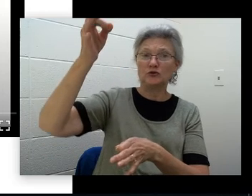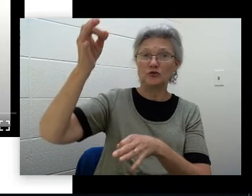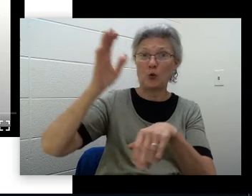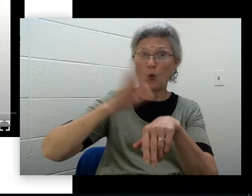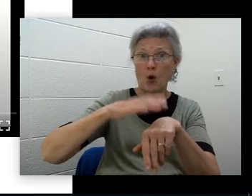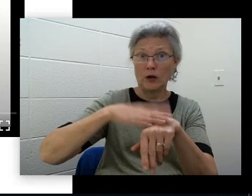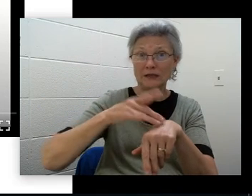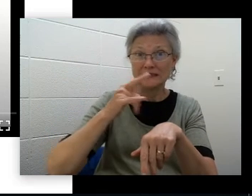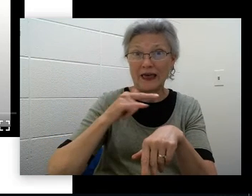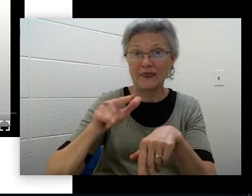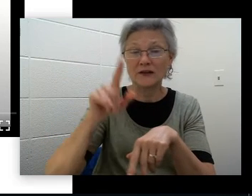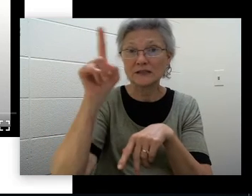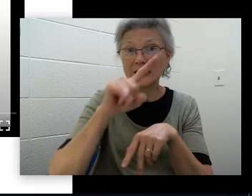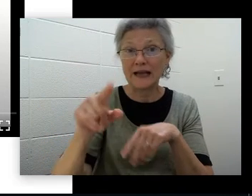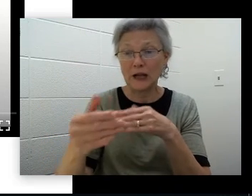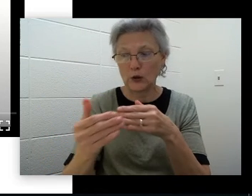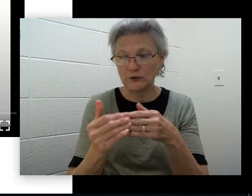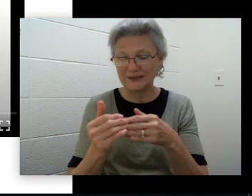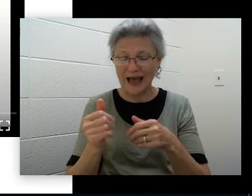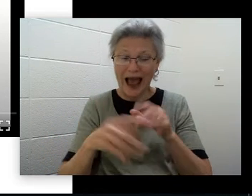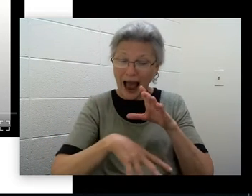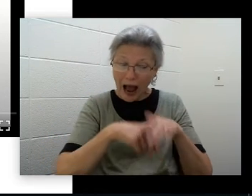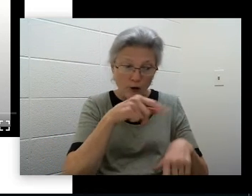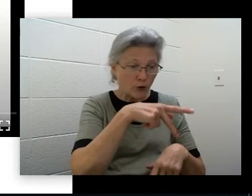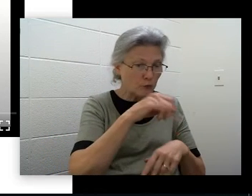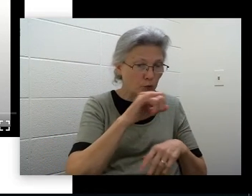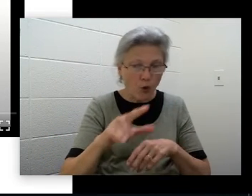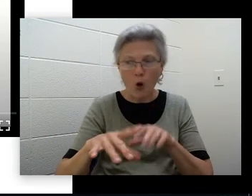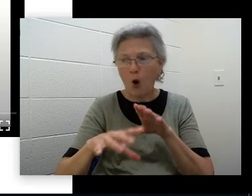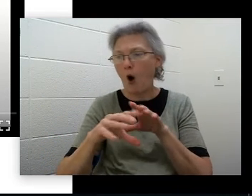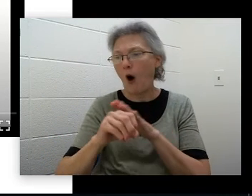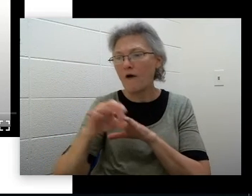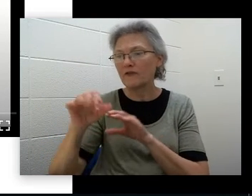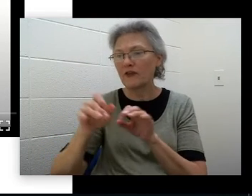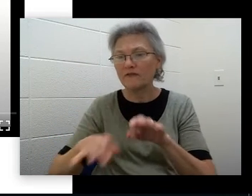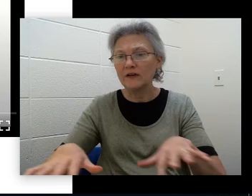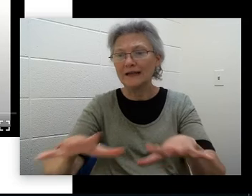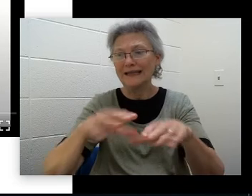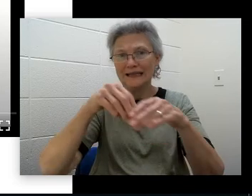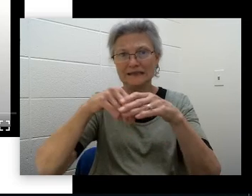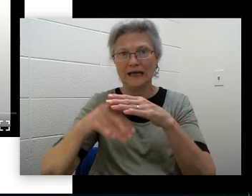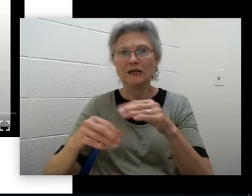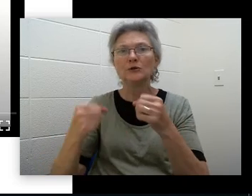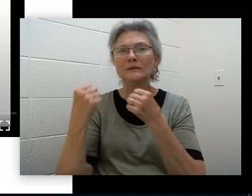everybody out of the pool, off the field, and inside to a safe, sturdy building.